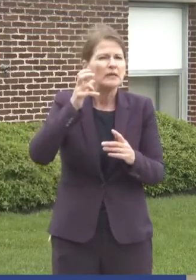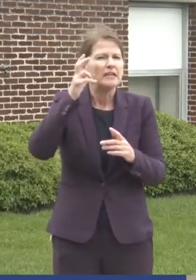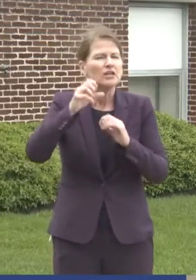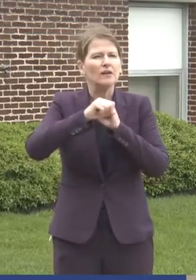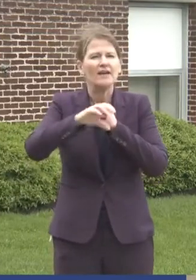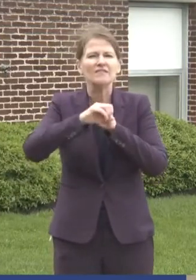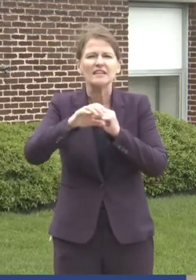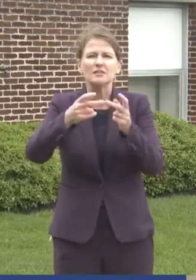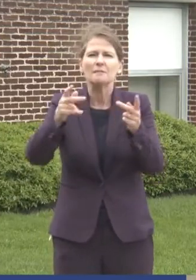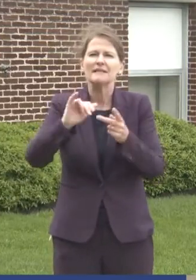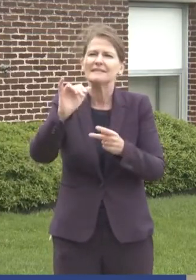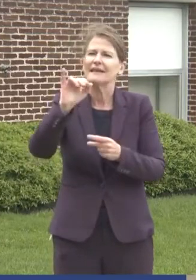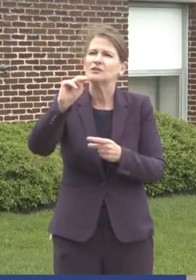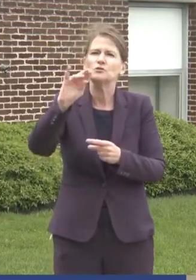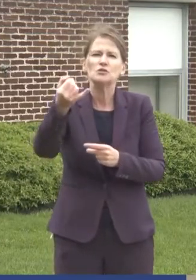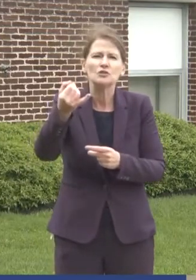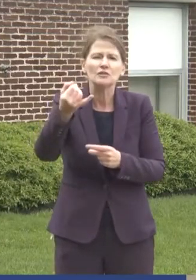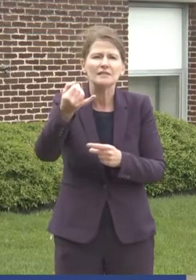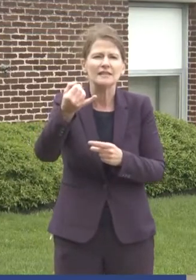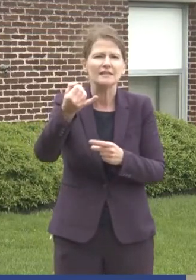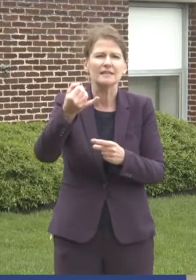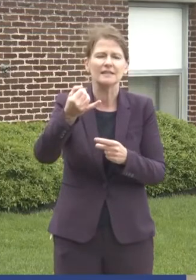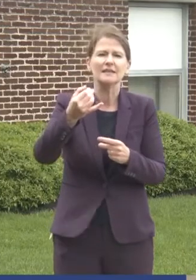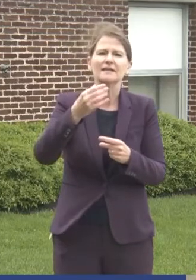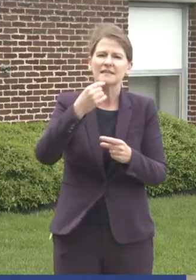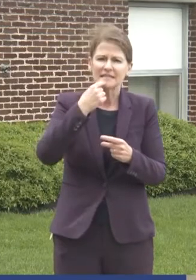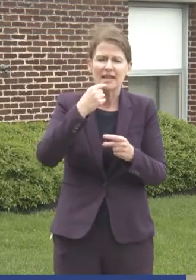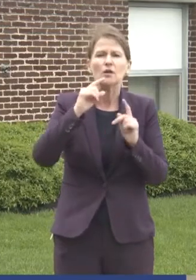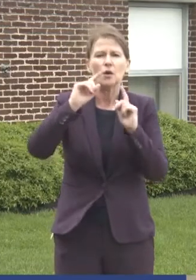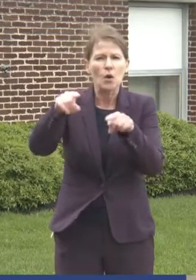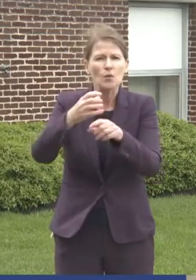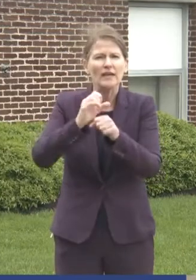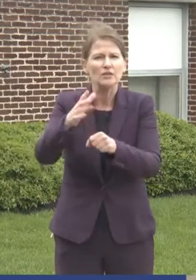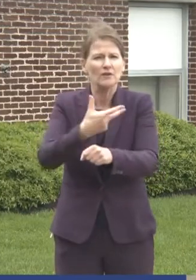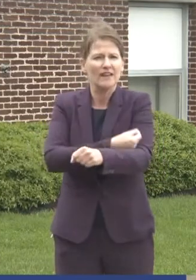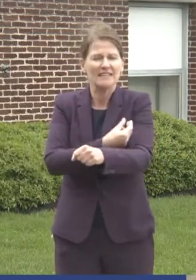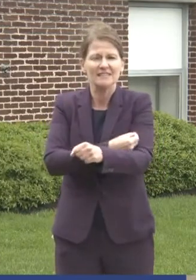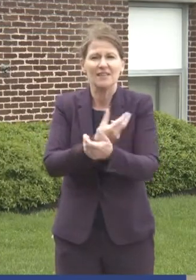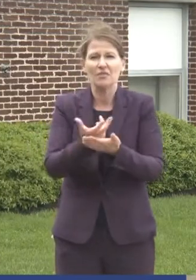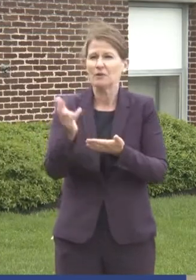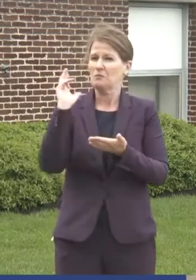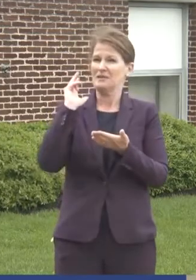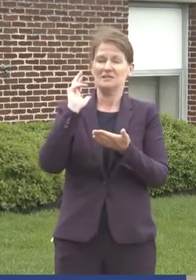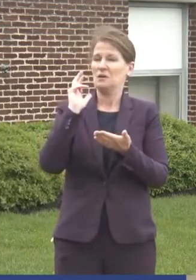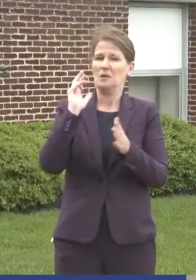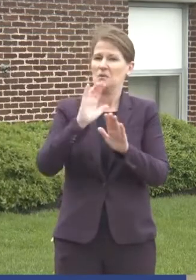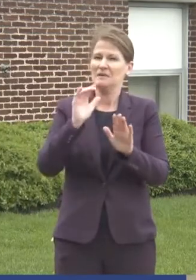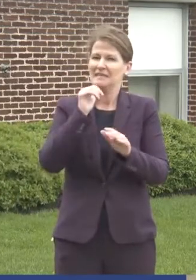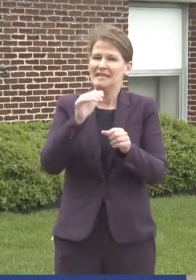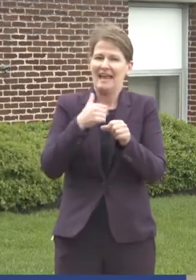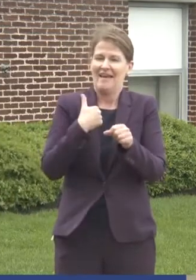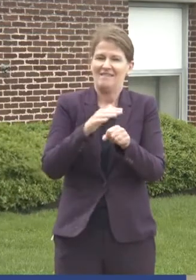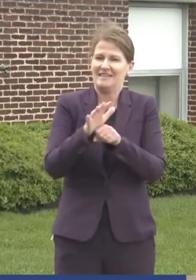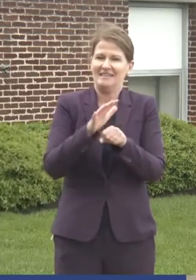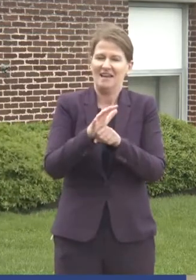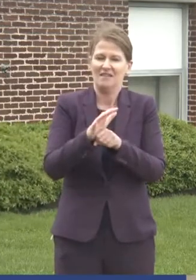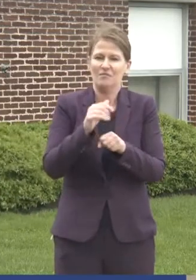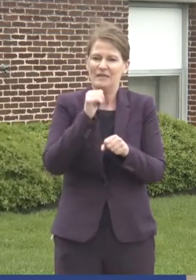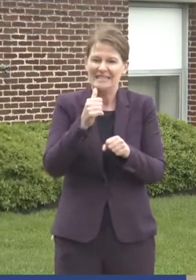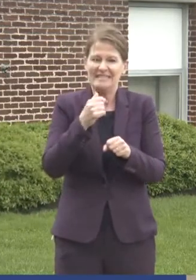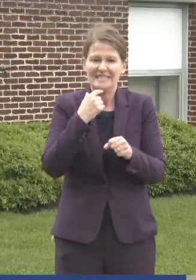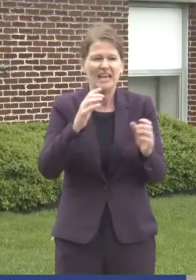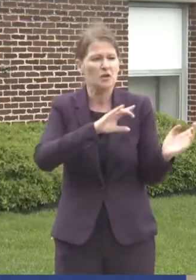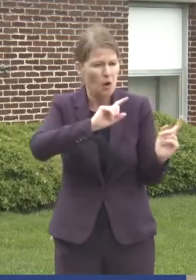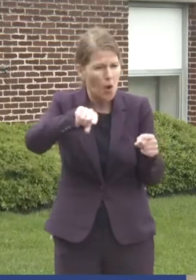places like New Jersey. We're saying, Okay, go out and get your vaccine. Well, three weeks ago there were no ads saying go out and get your vaccine because